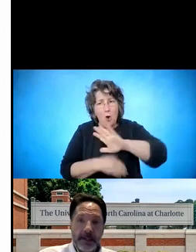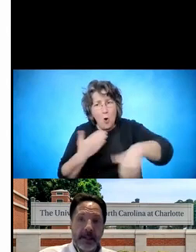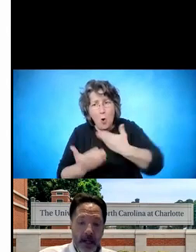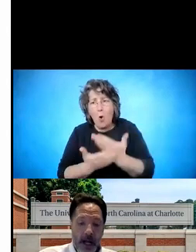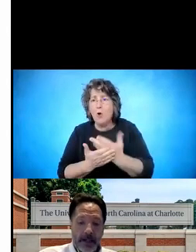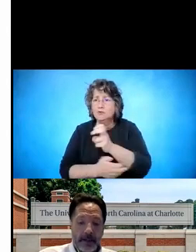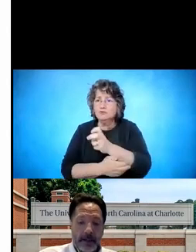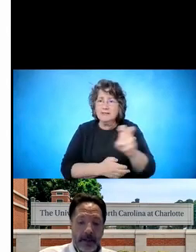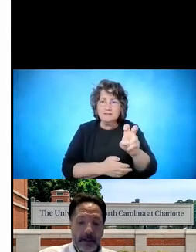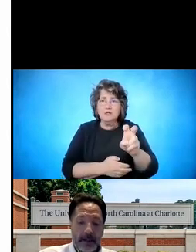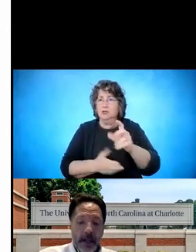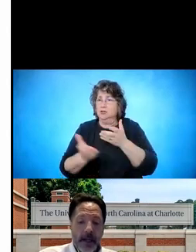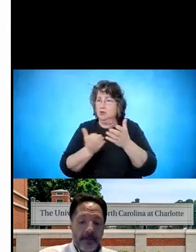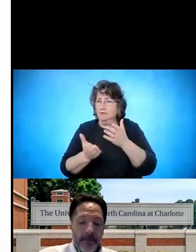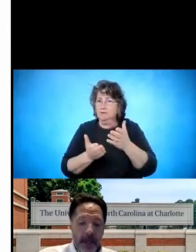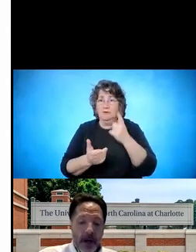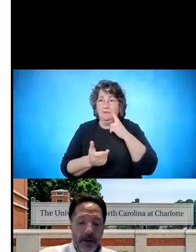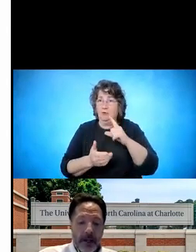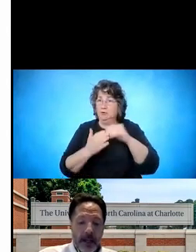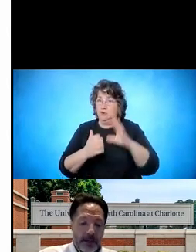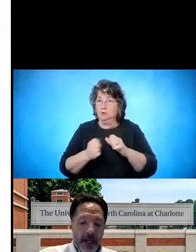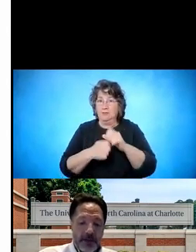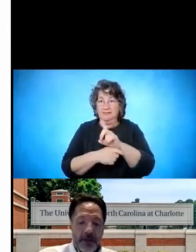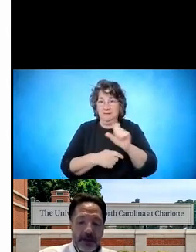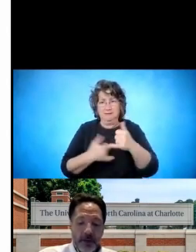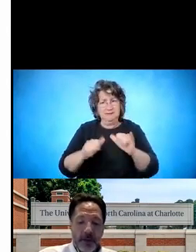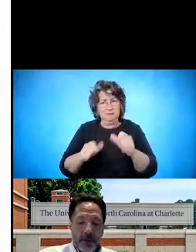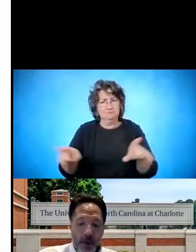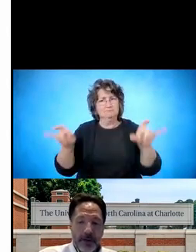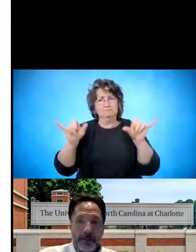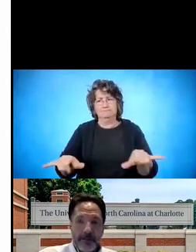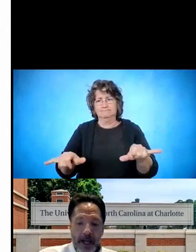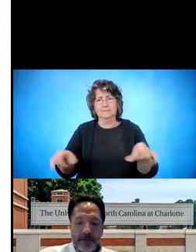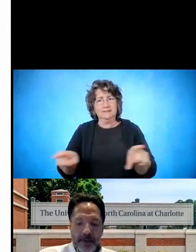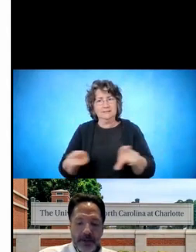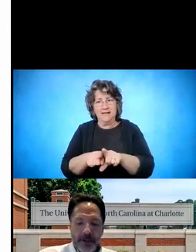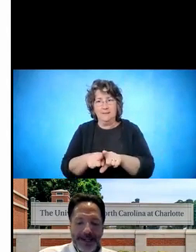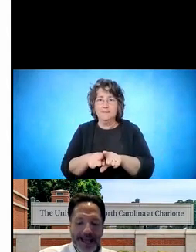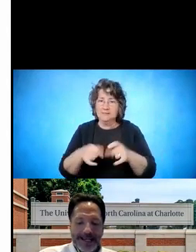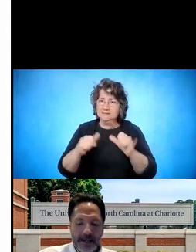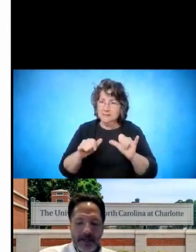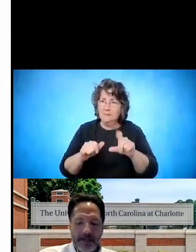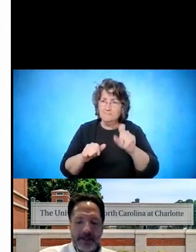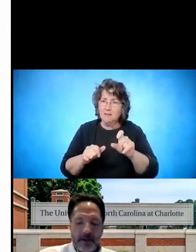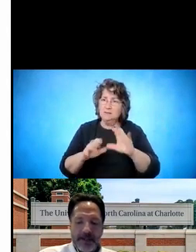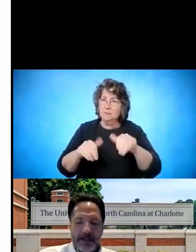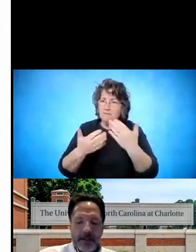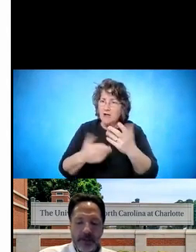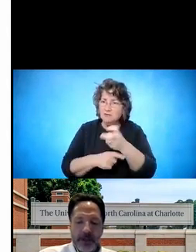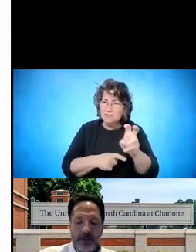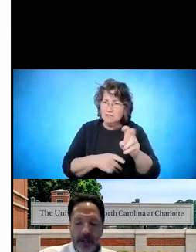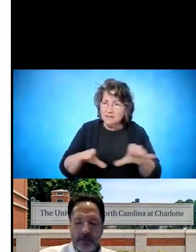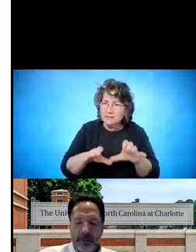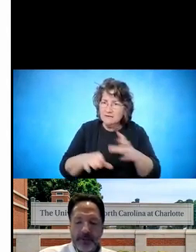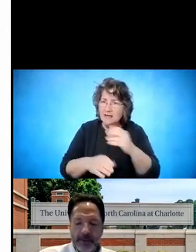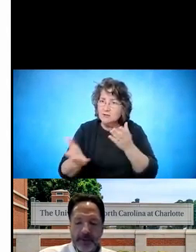disabilities has not. VR and education are still required to provide transition activities and services,